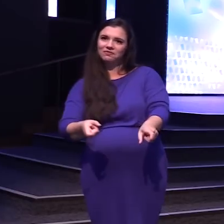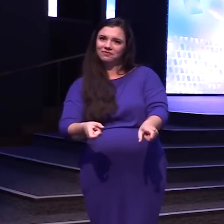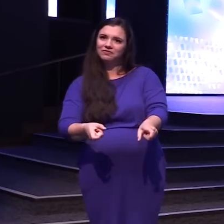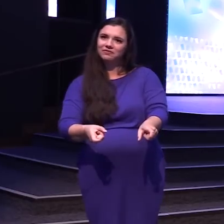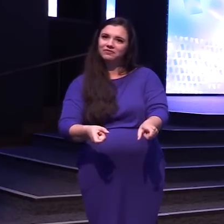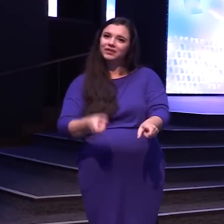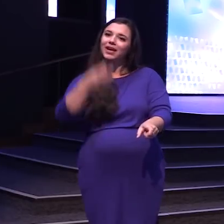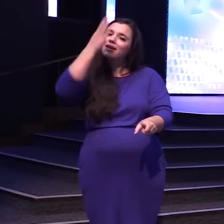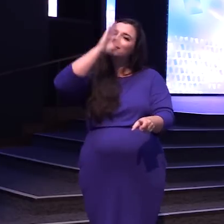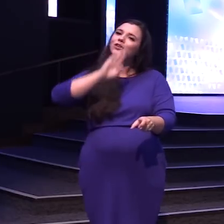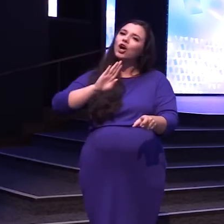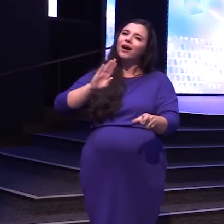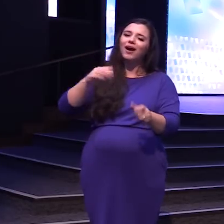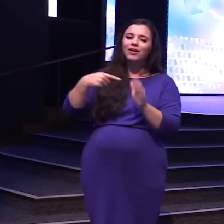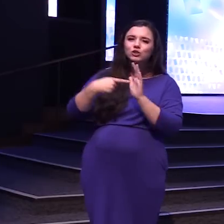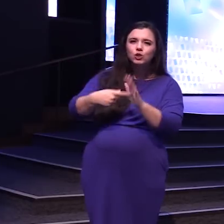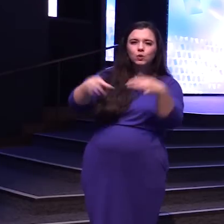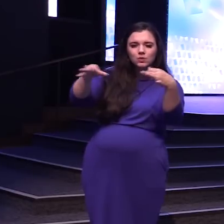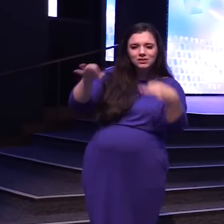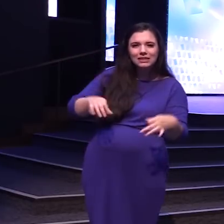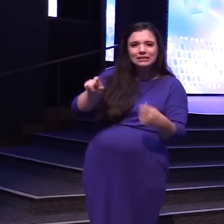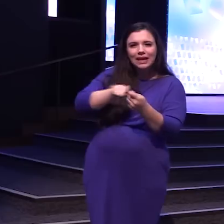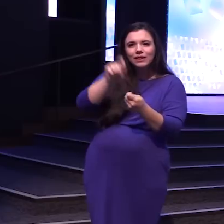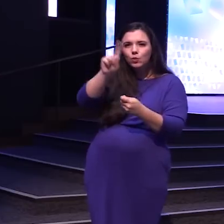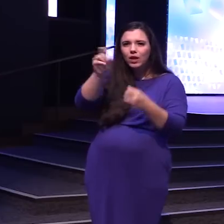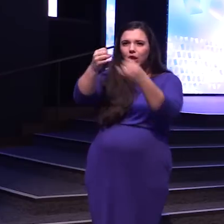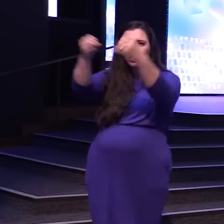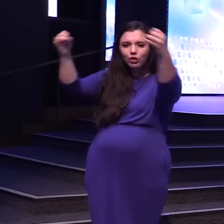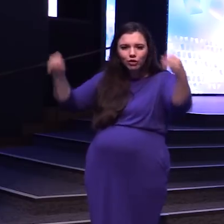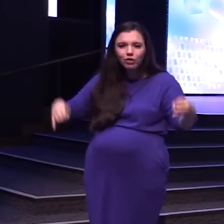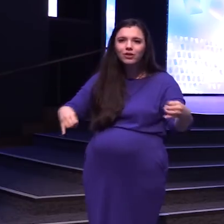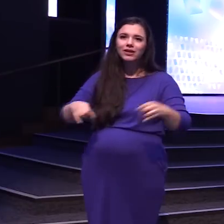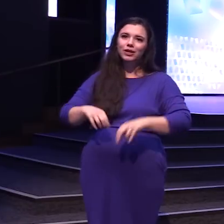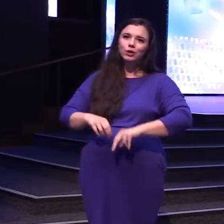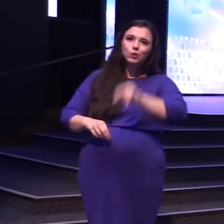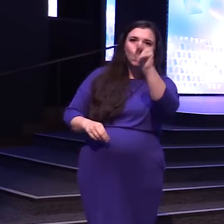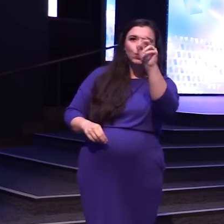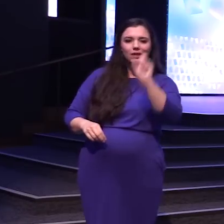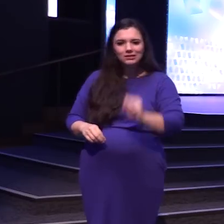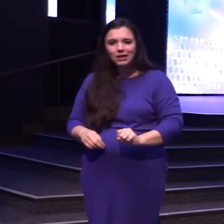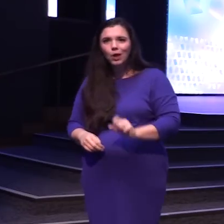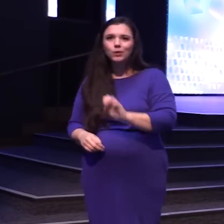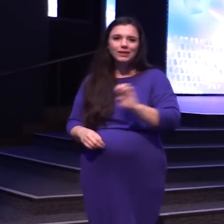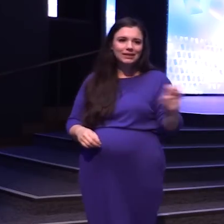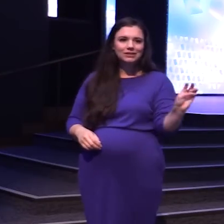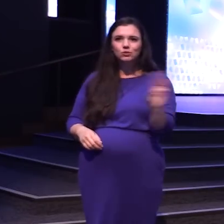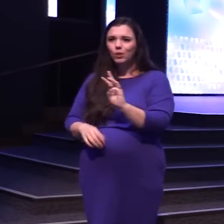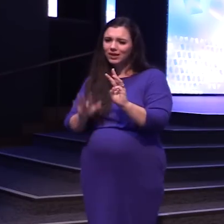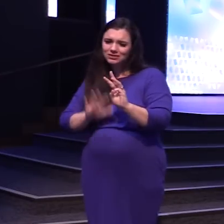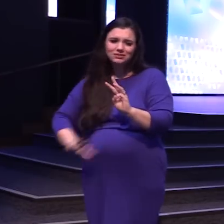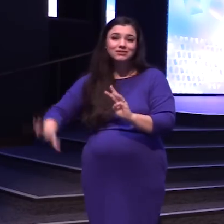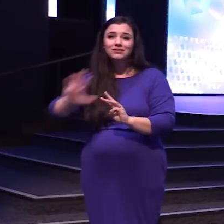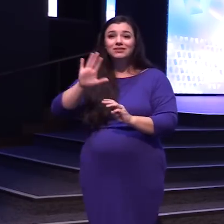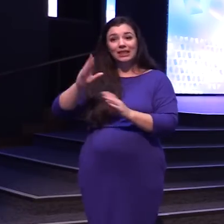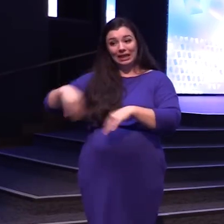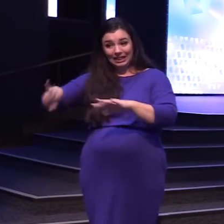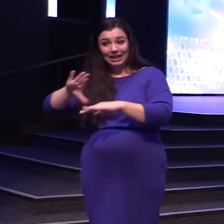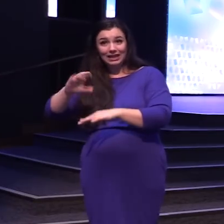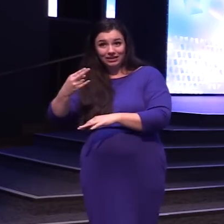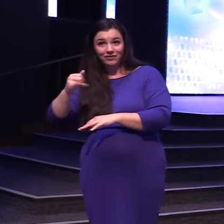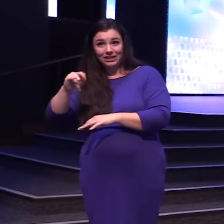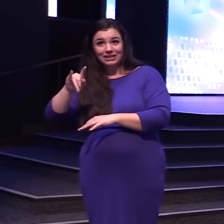maps it out For Joshua From the north To the south To the east To the west Even the land Of the Hittites